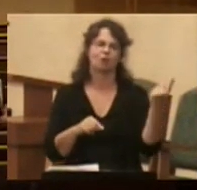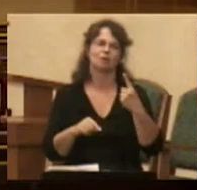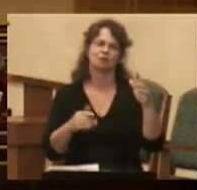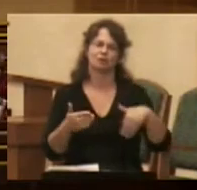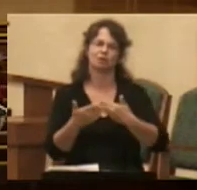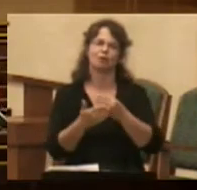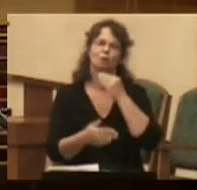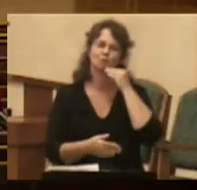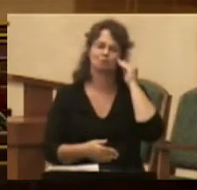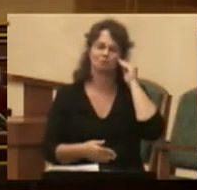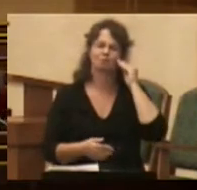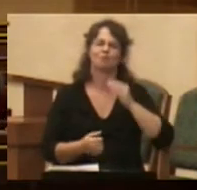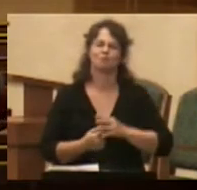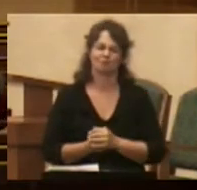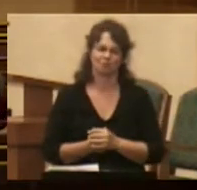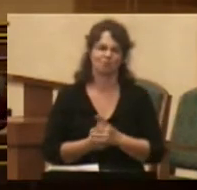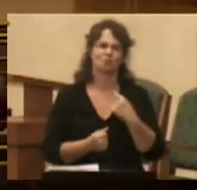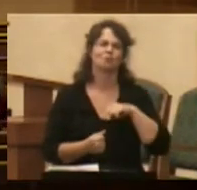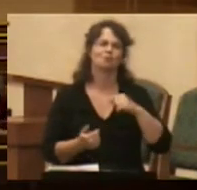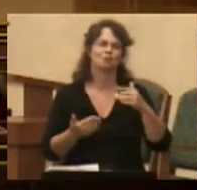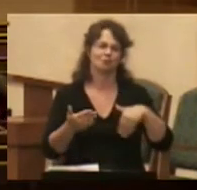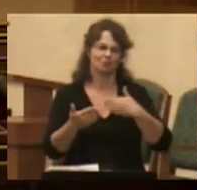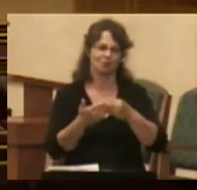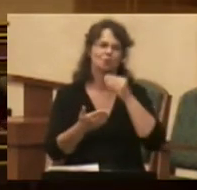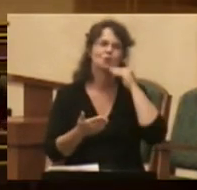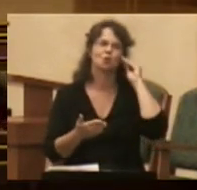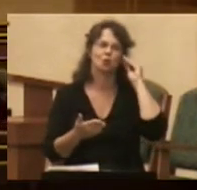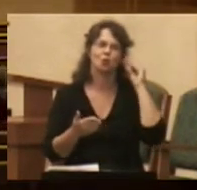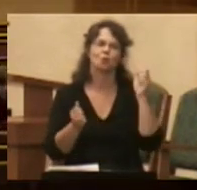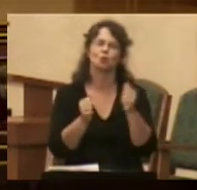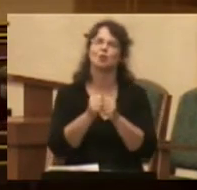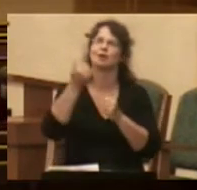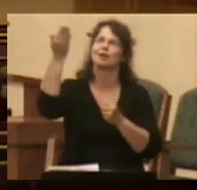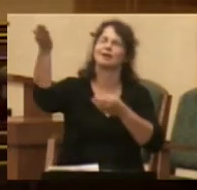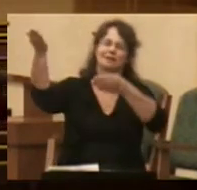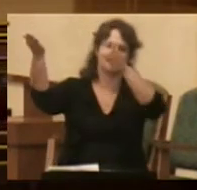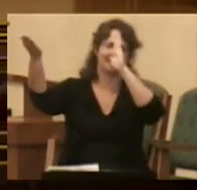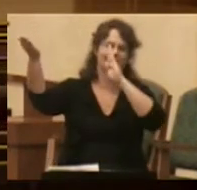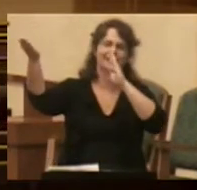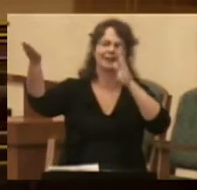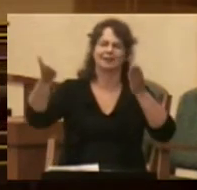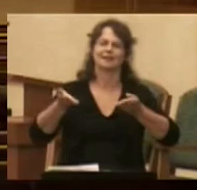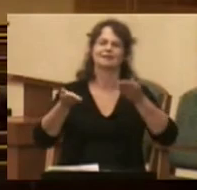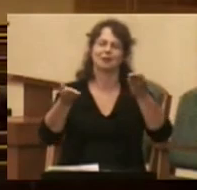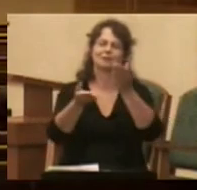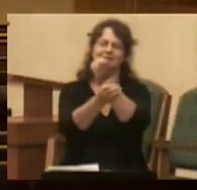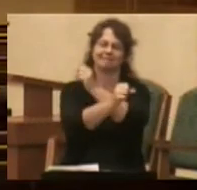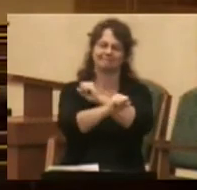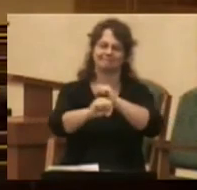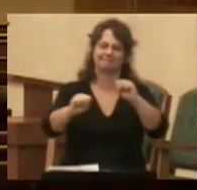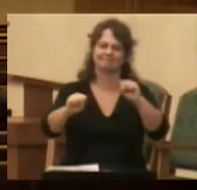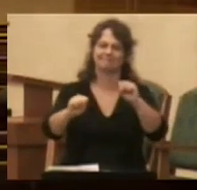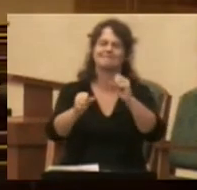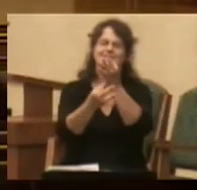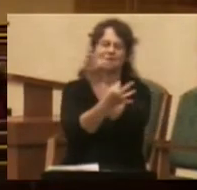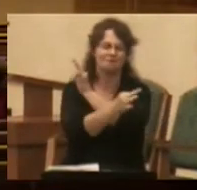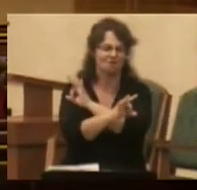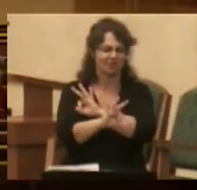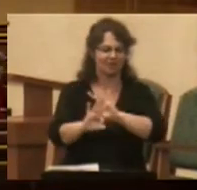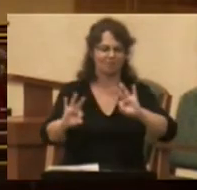home. We come home to a God who provides safety and freedom